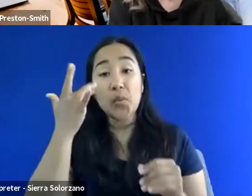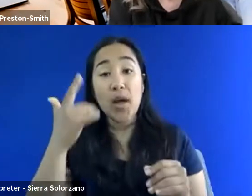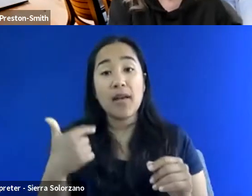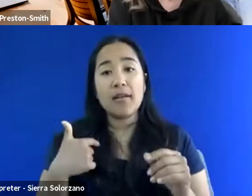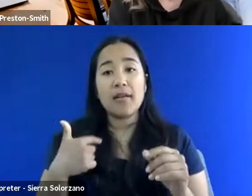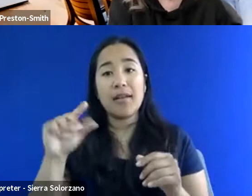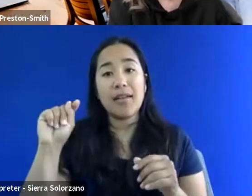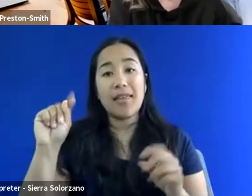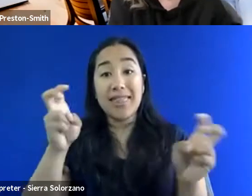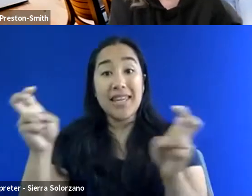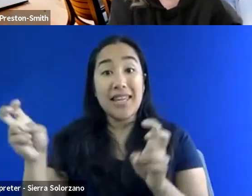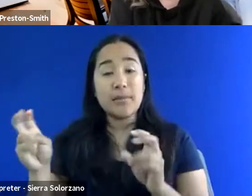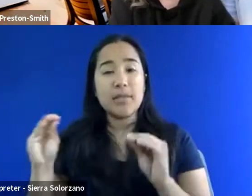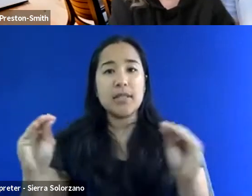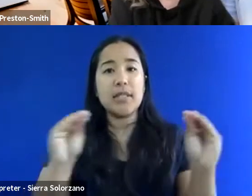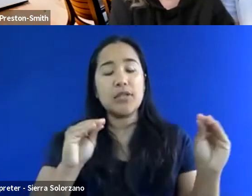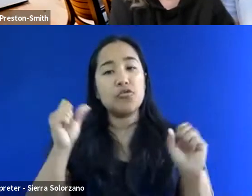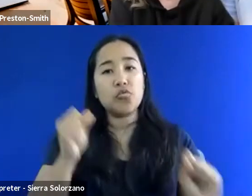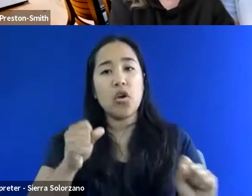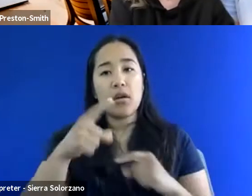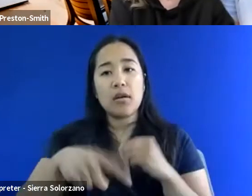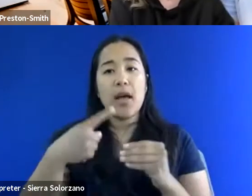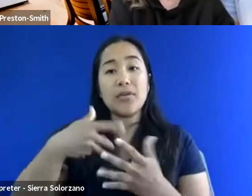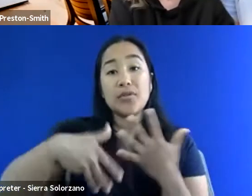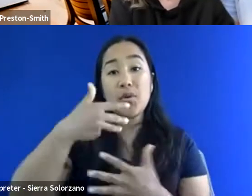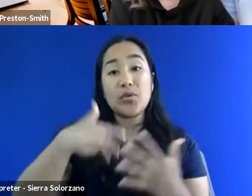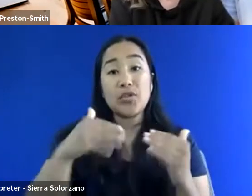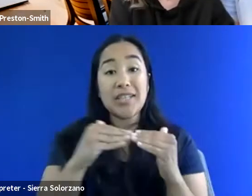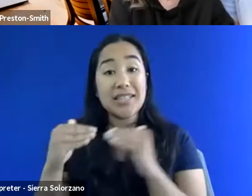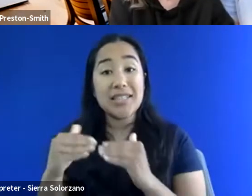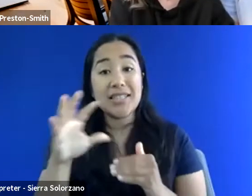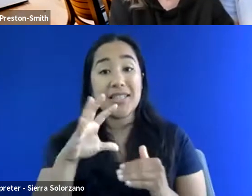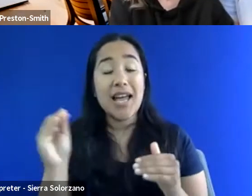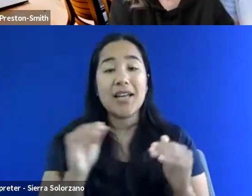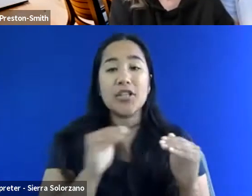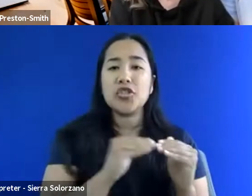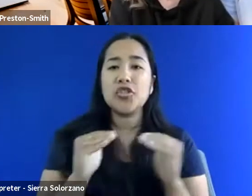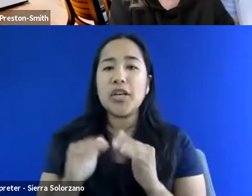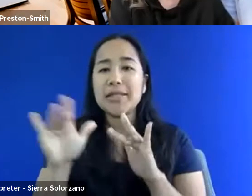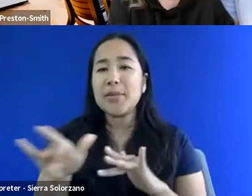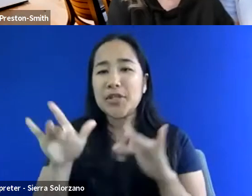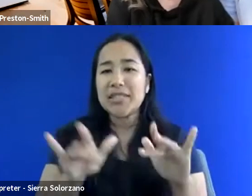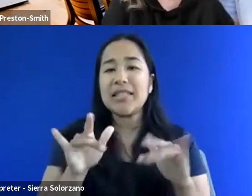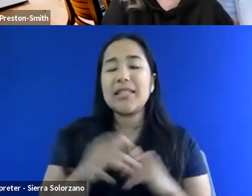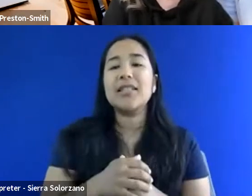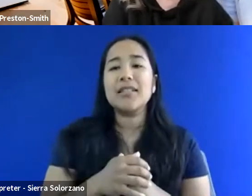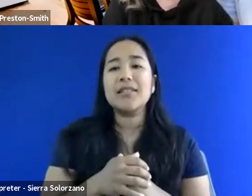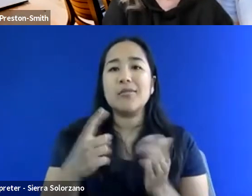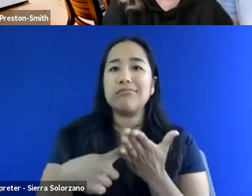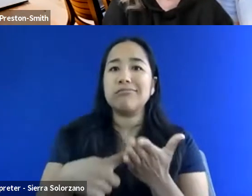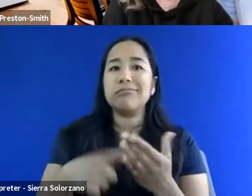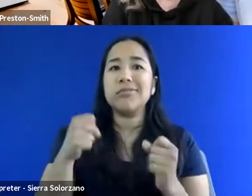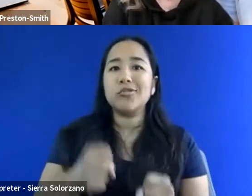my class are social justice and I've been teaching, um, just mercy. And so we've been talking a lot about the prison system, but